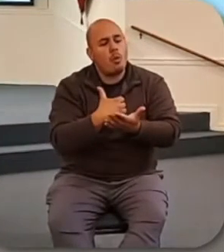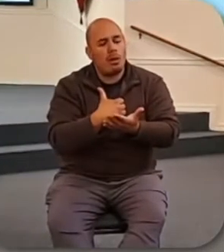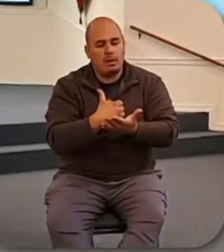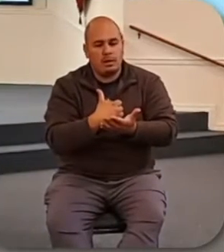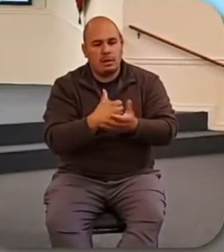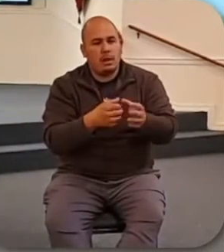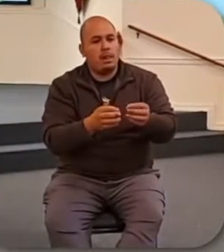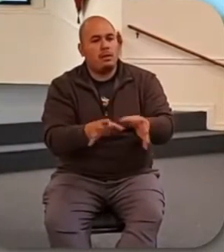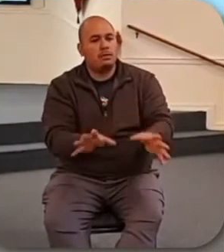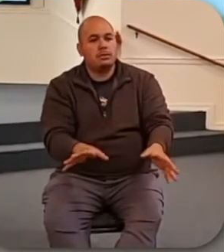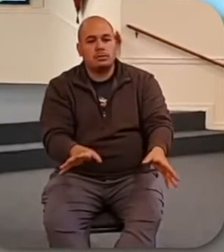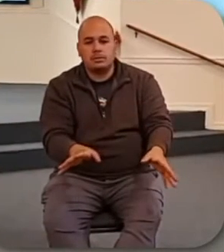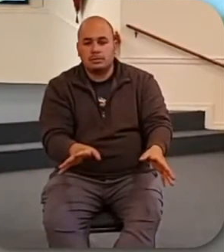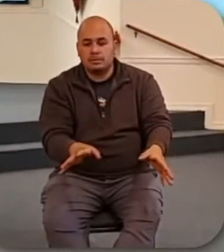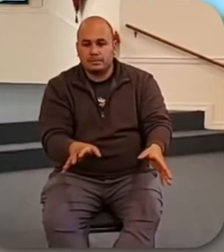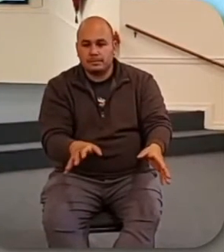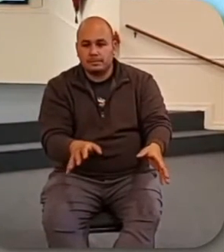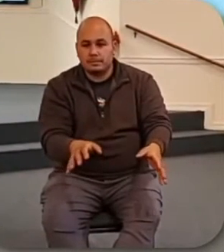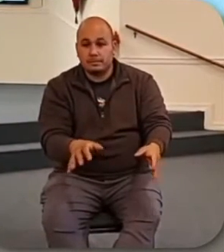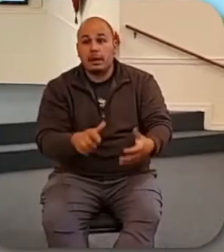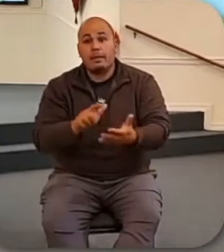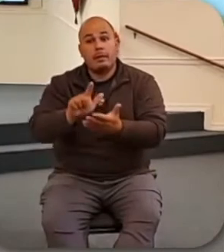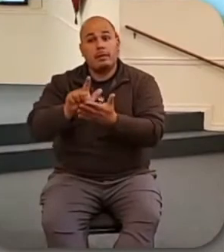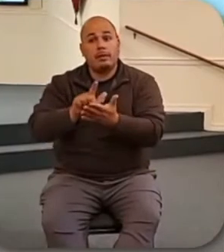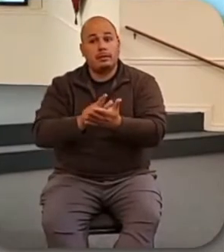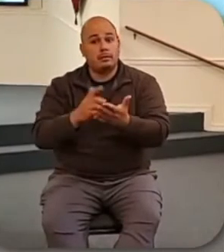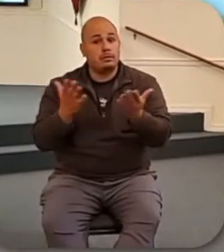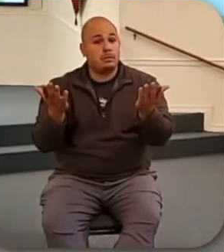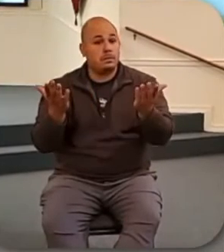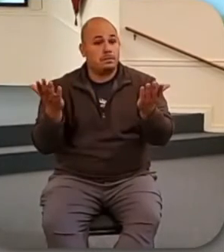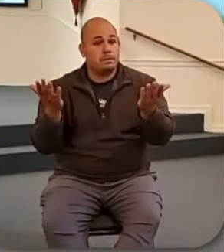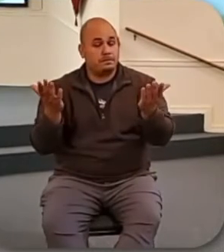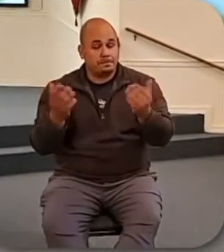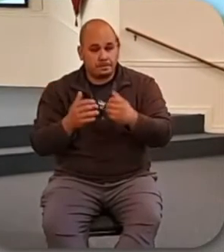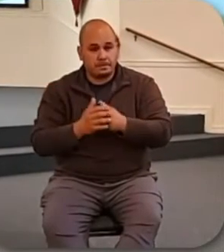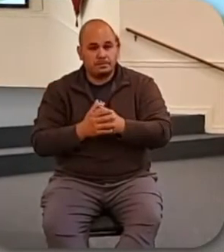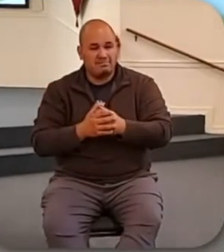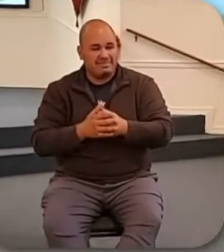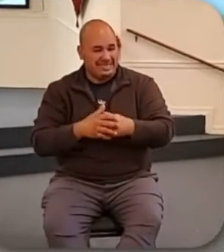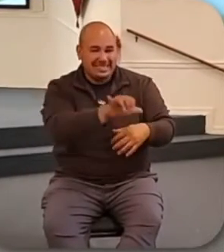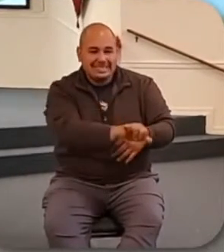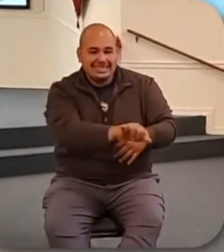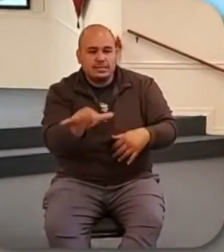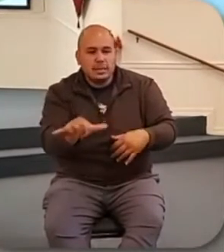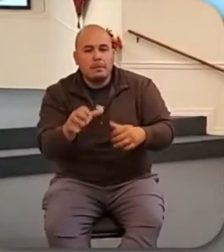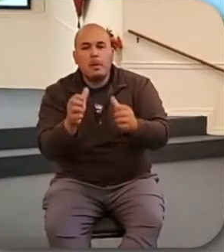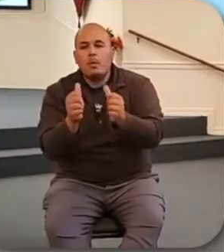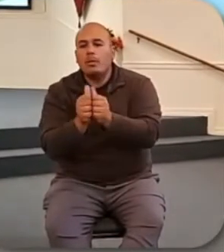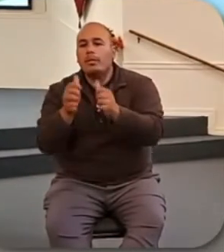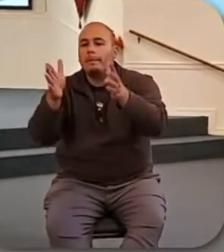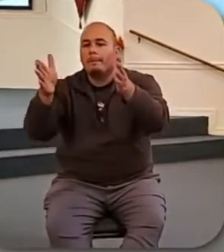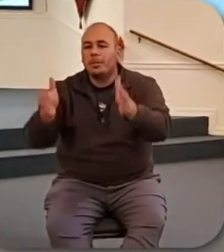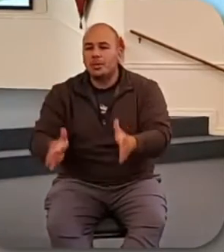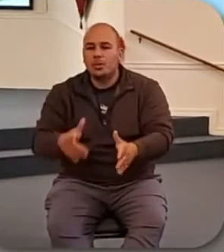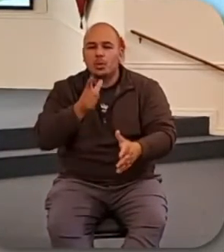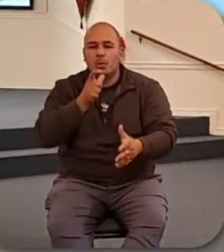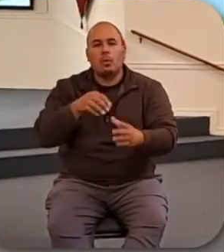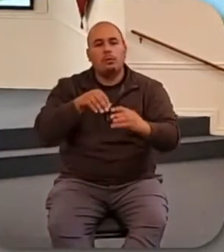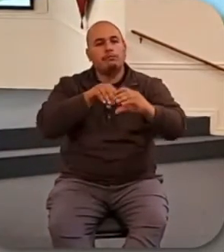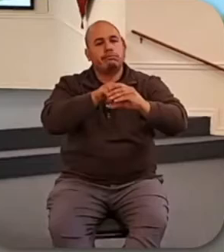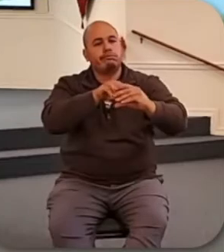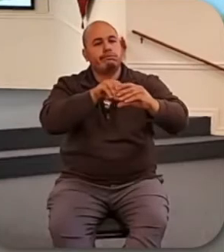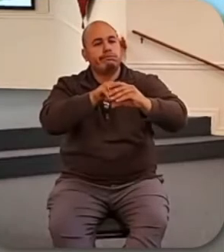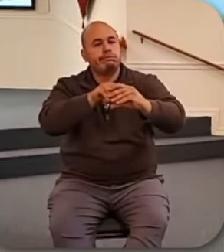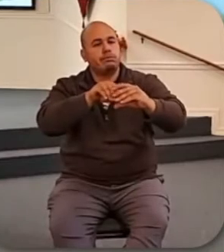And Jesus' lesson in this parable is, this is how it will be with whoever stores up things for themselves, but is not